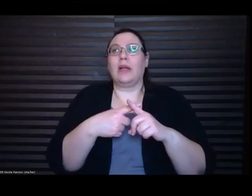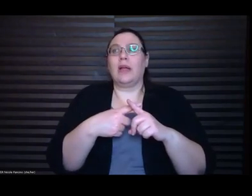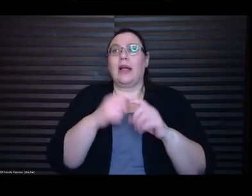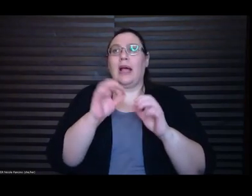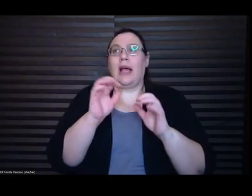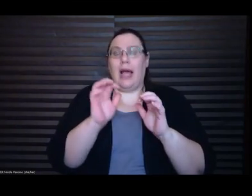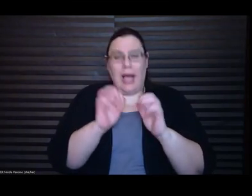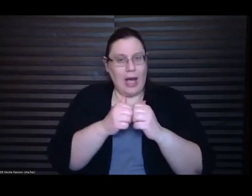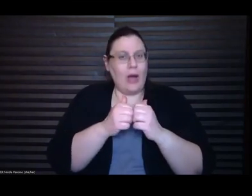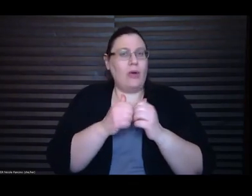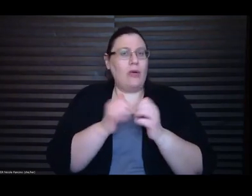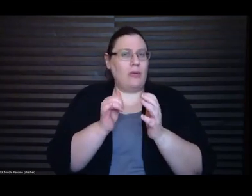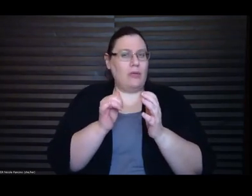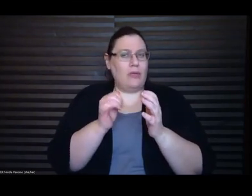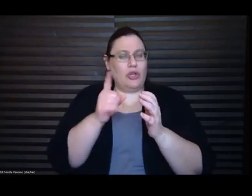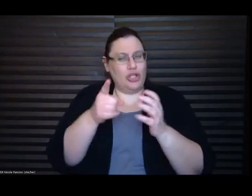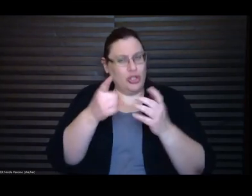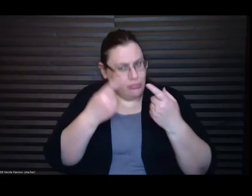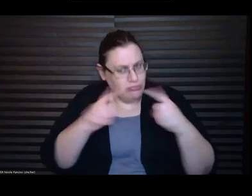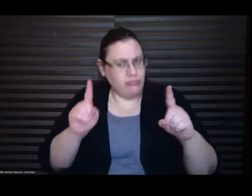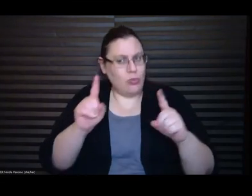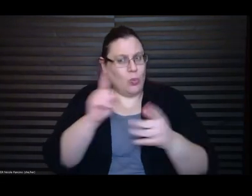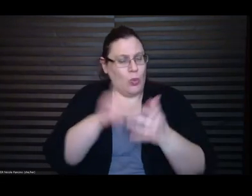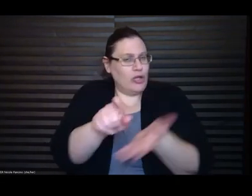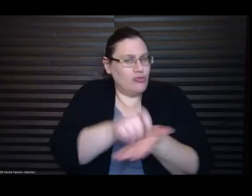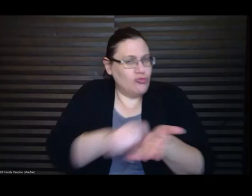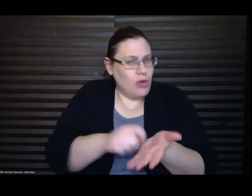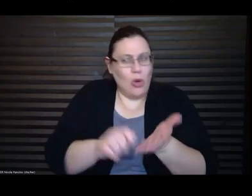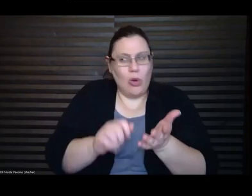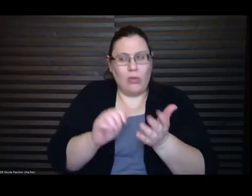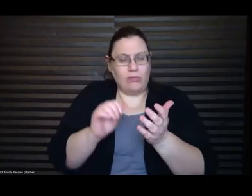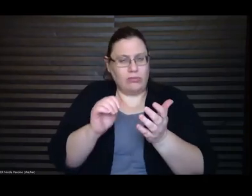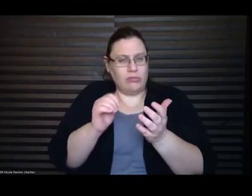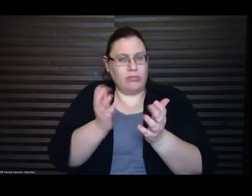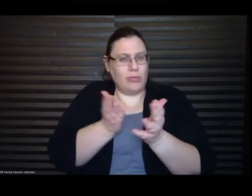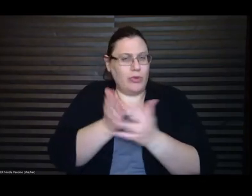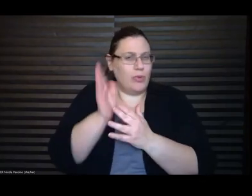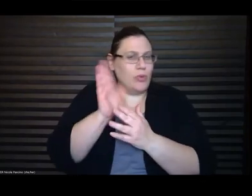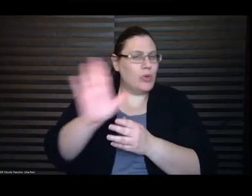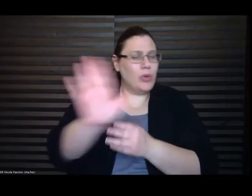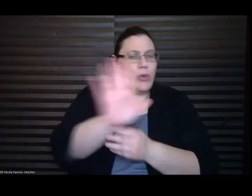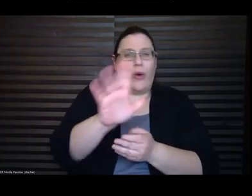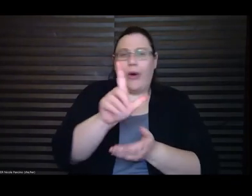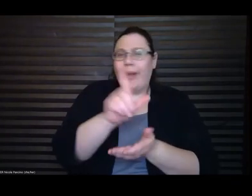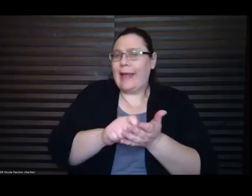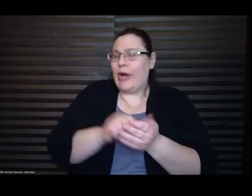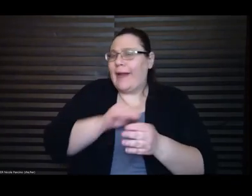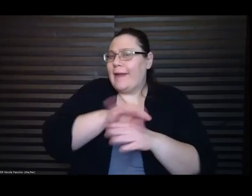your literary influences. Were there examples, books that you read,